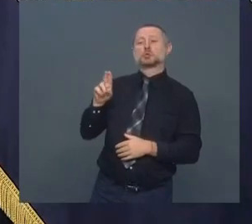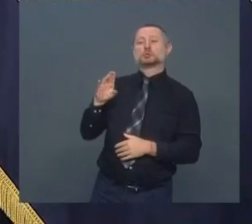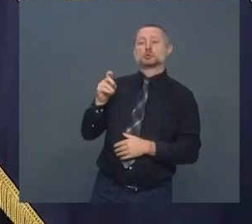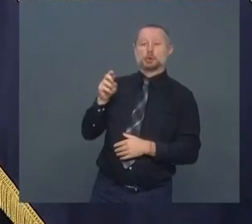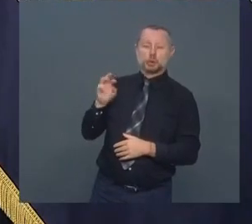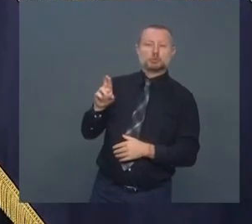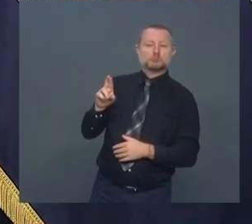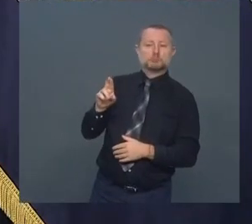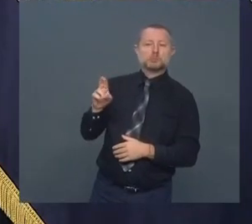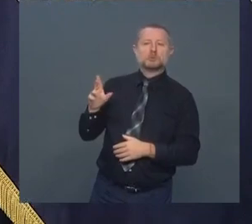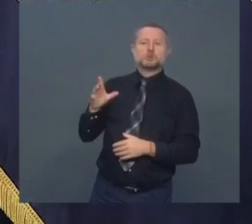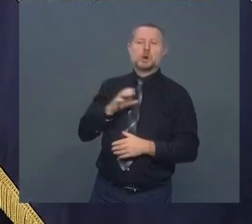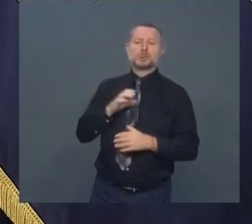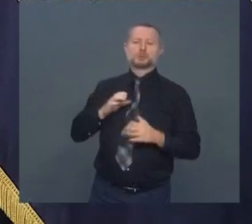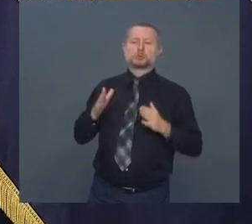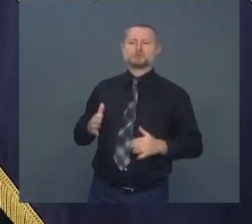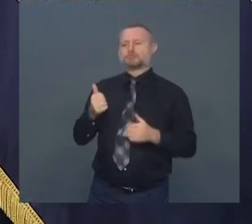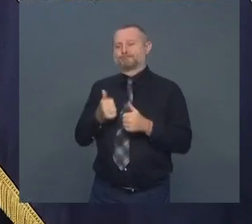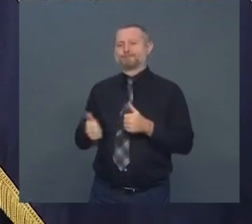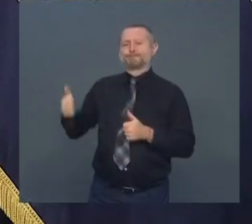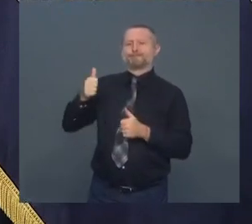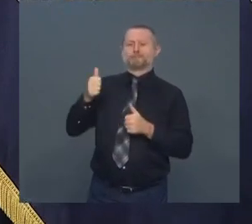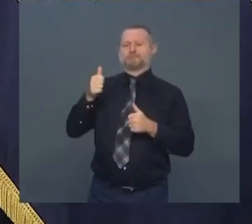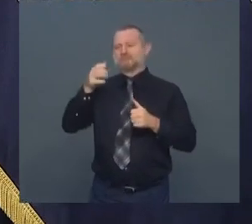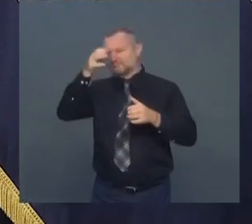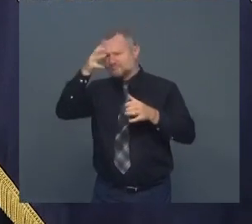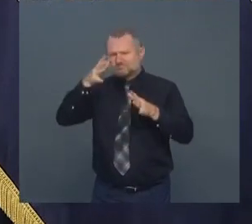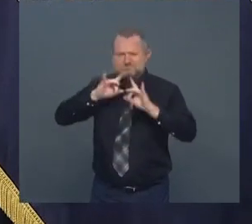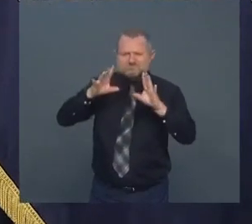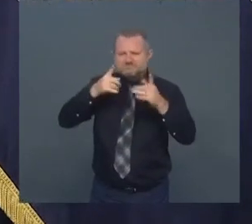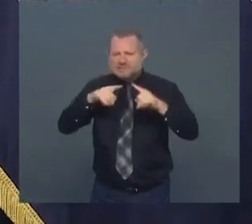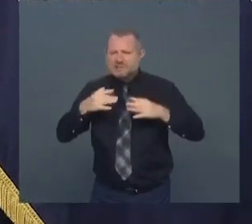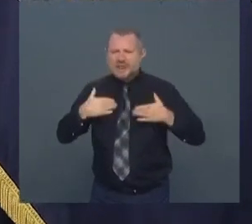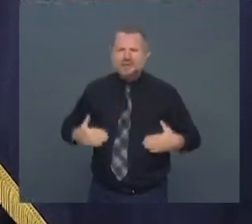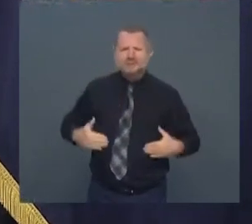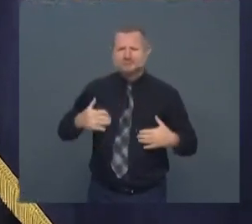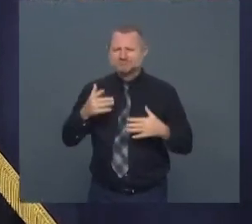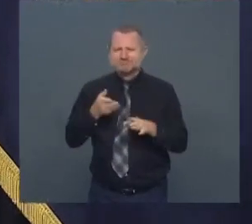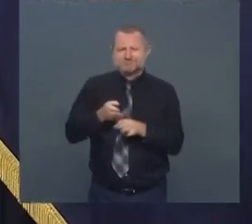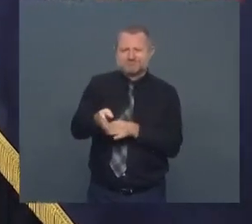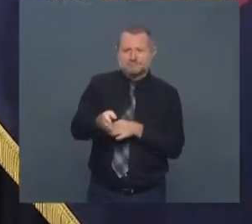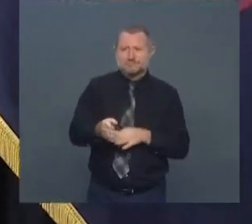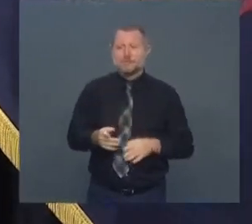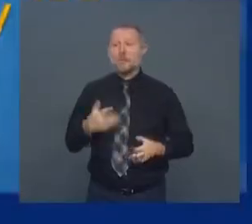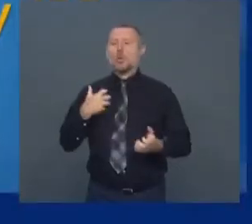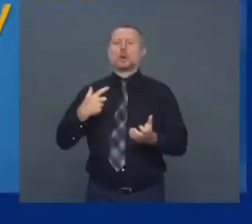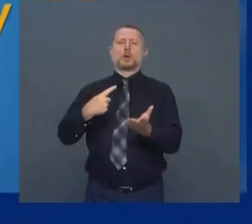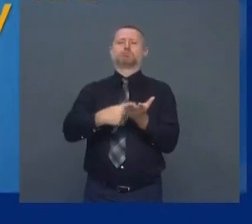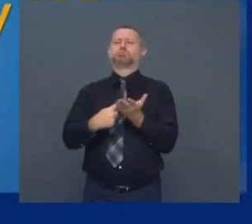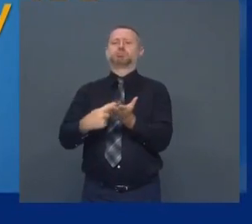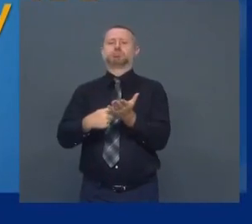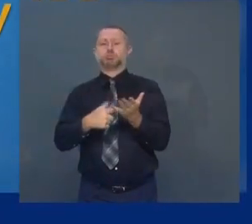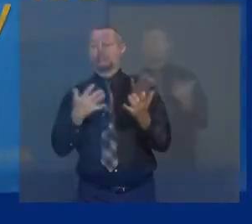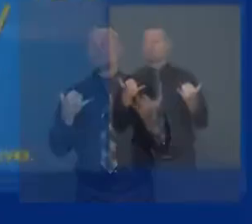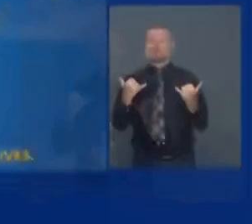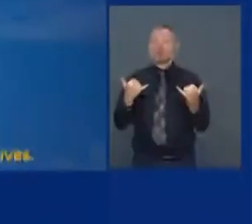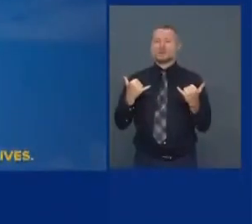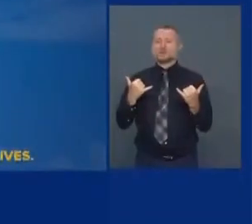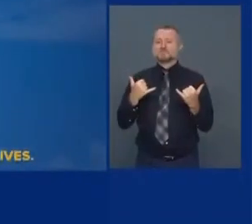health commissioner extraordinaire. Let's talk about where we are today, a number of issues, then I'll take whatever questions you have. Today is day